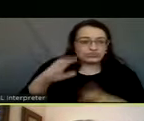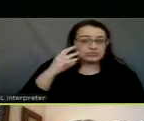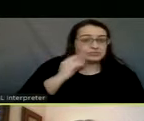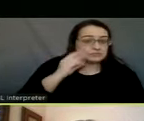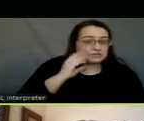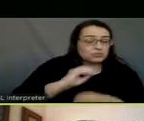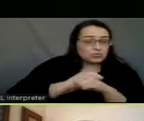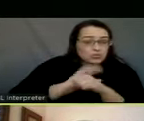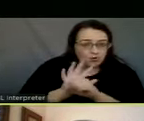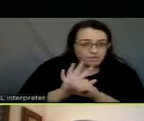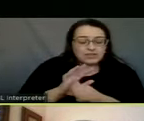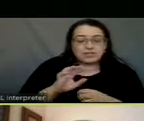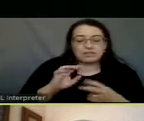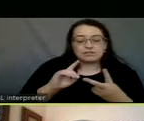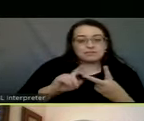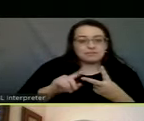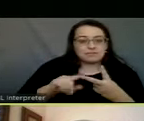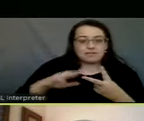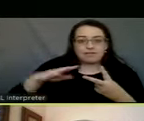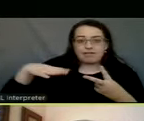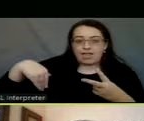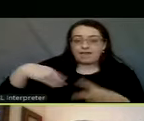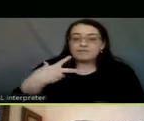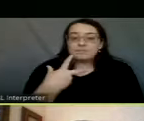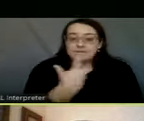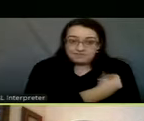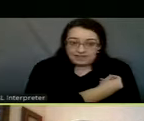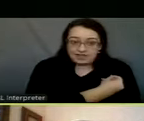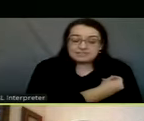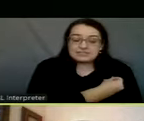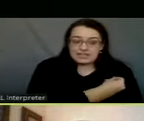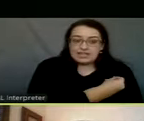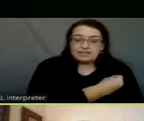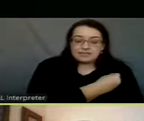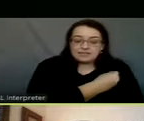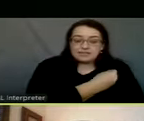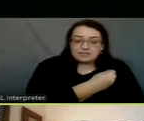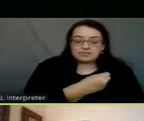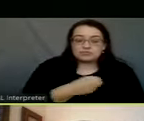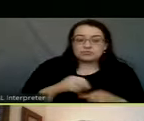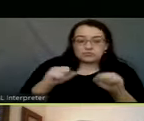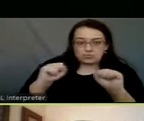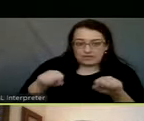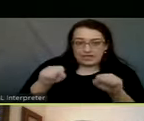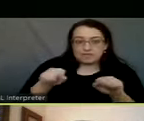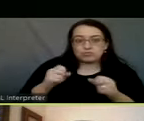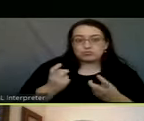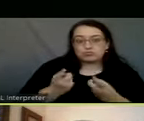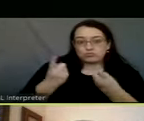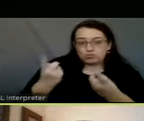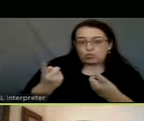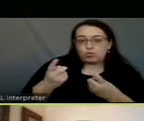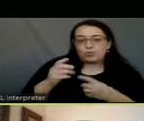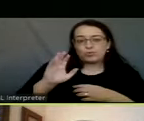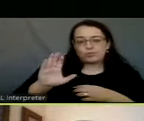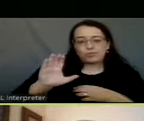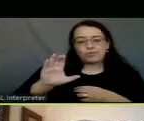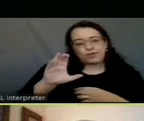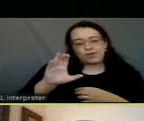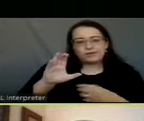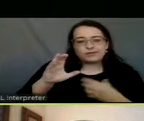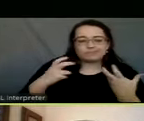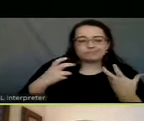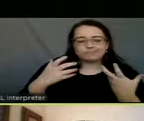COVID and have not been vaccinated yet. That to be able to donate the convalescent